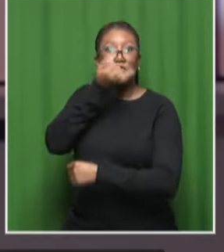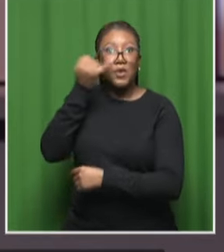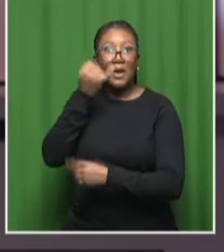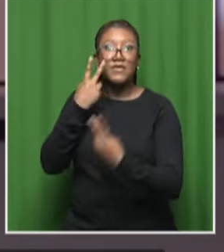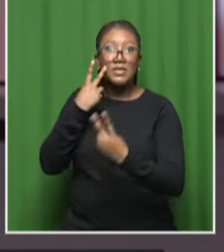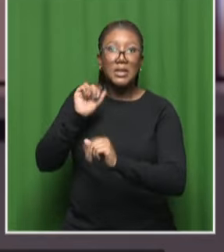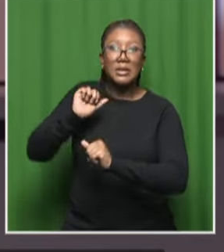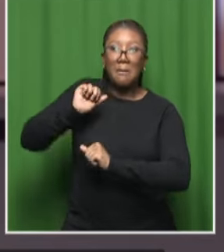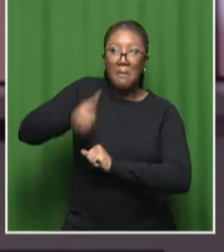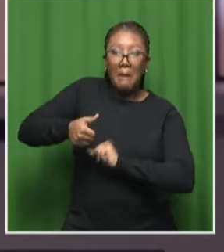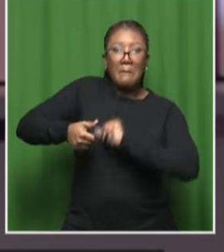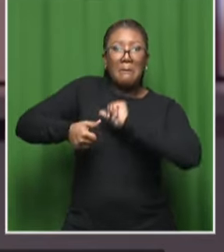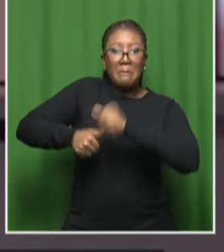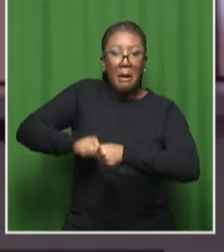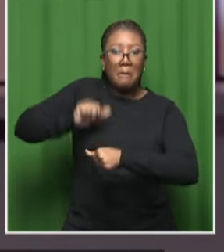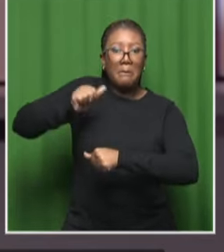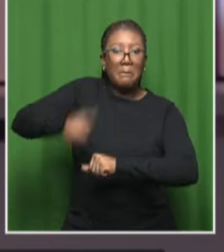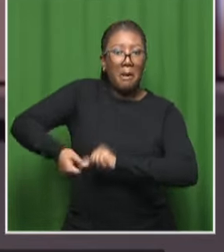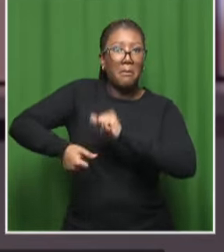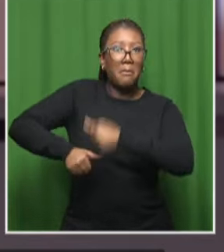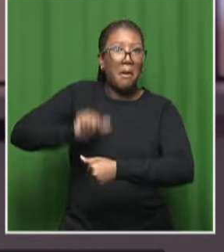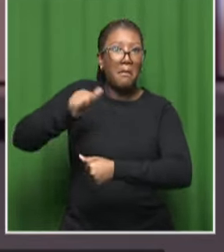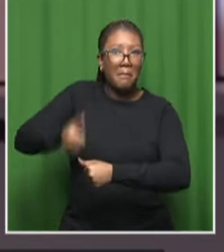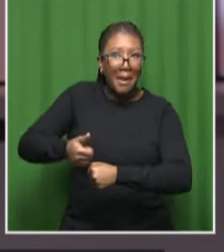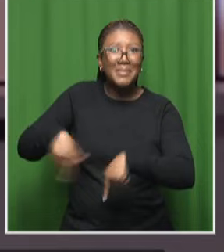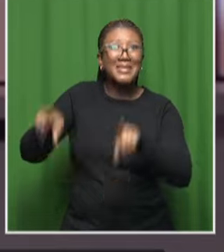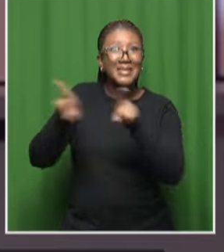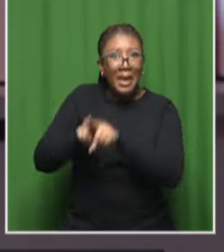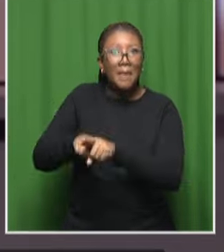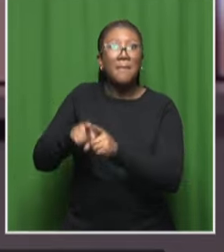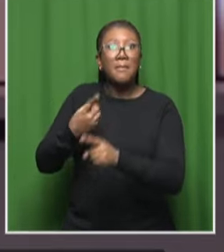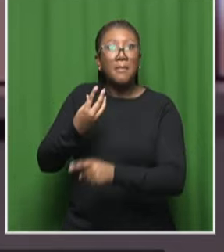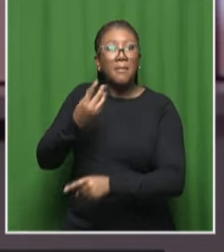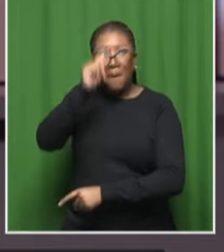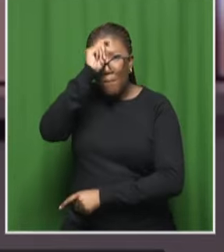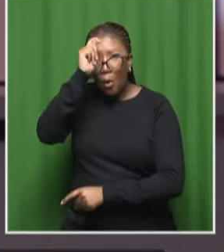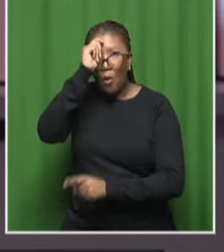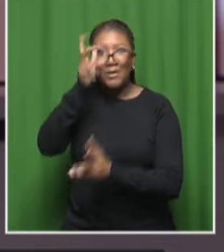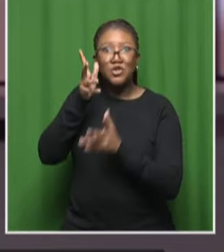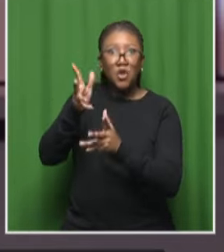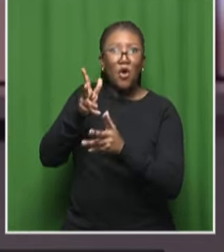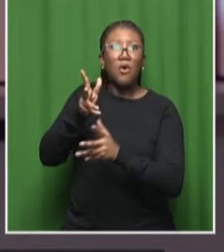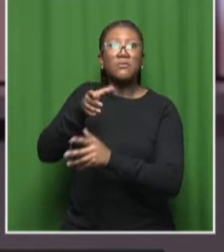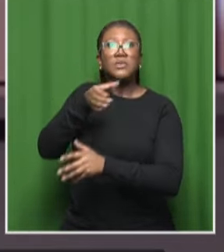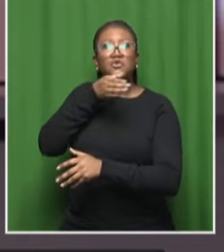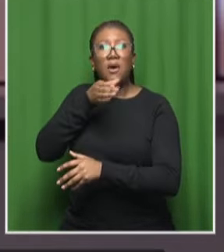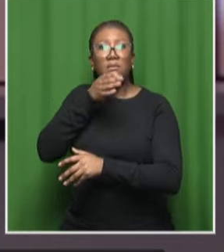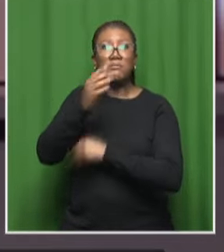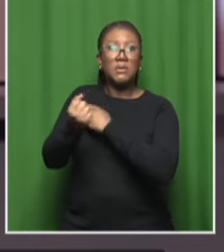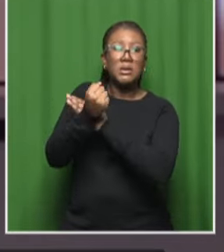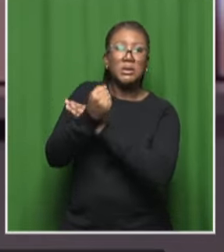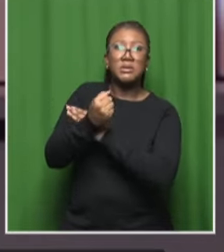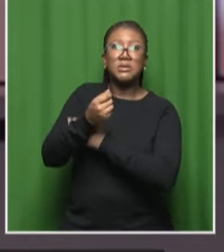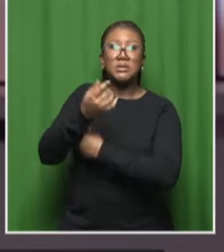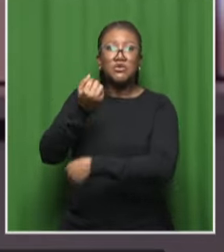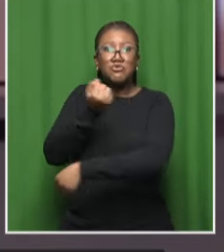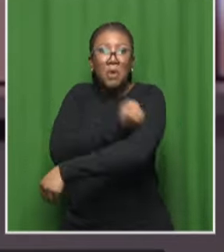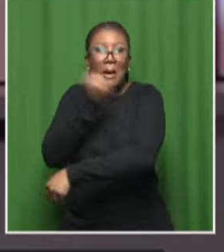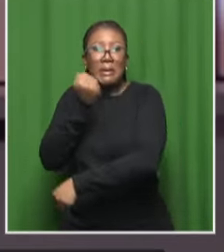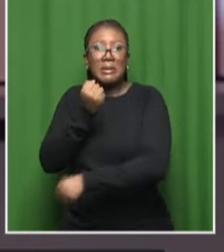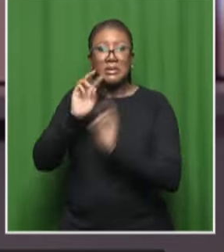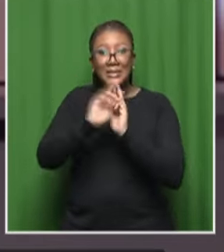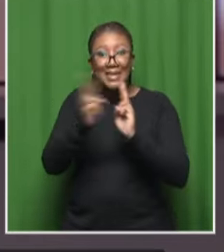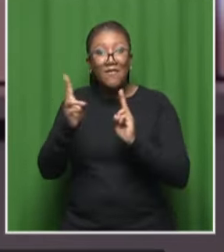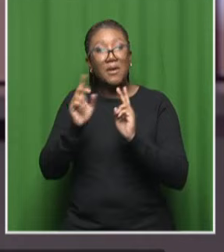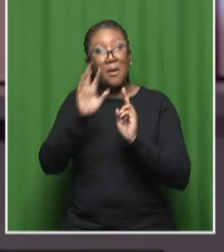that you see in a family line just carrying on and on and it affects entire communities and we going we have to break that cycle we've got to